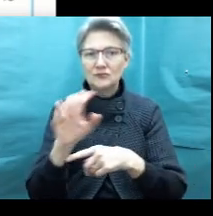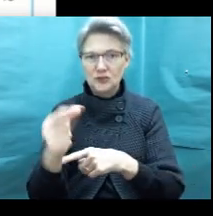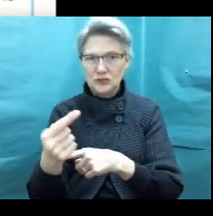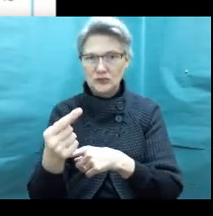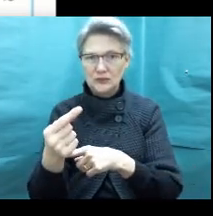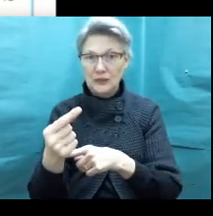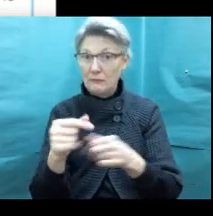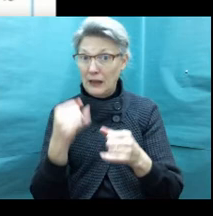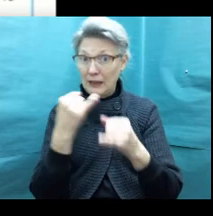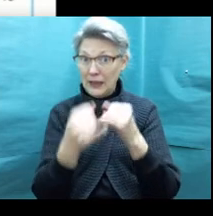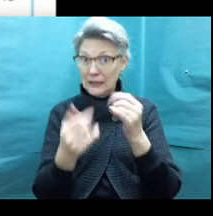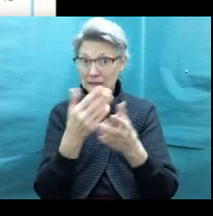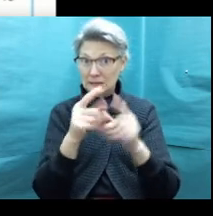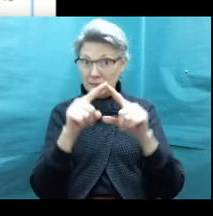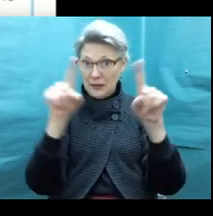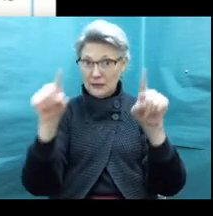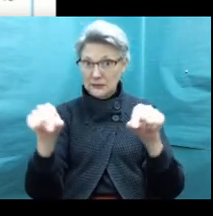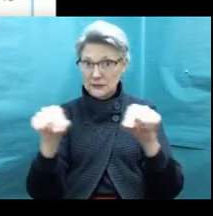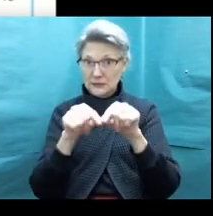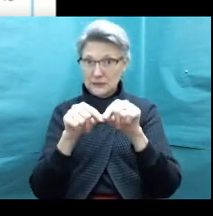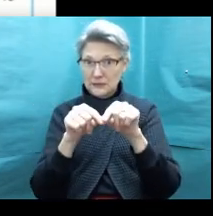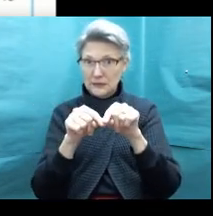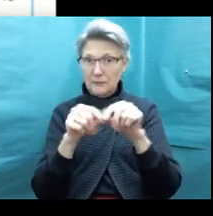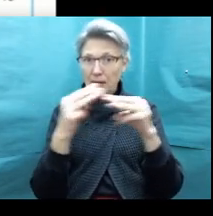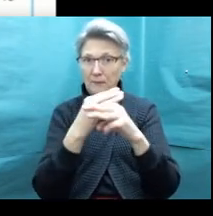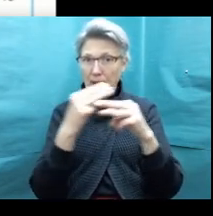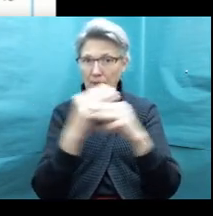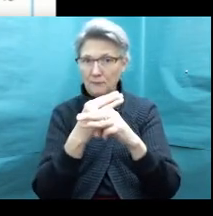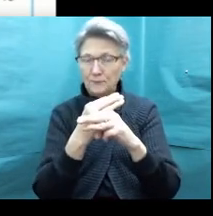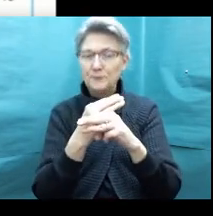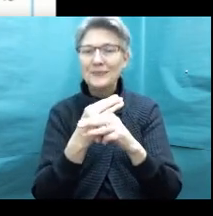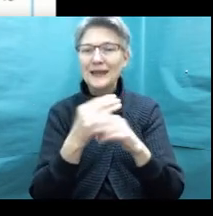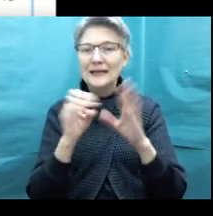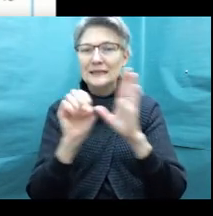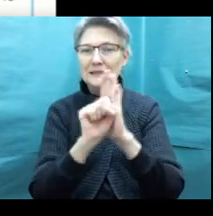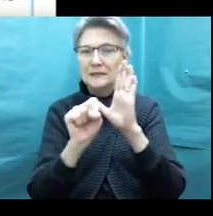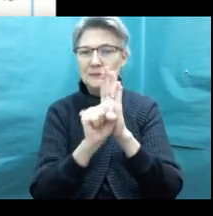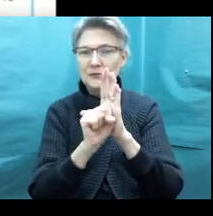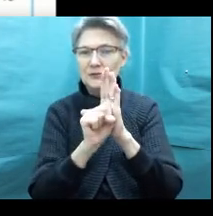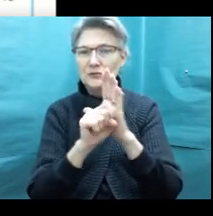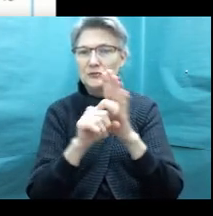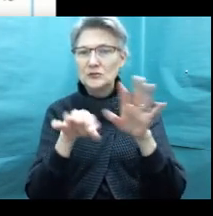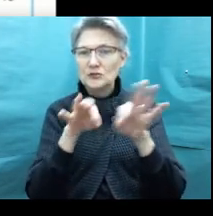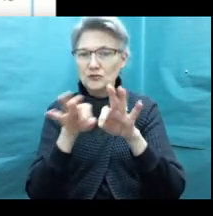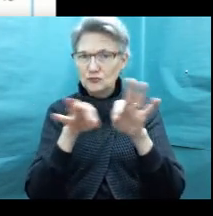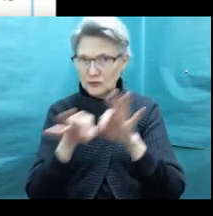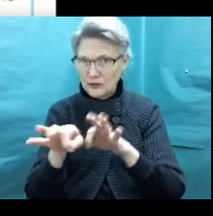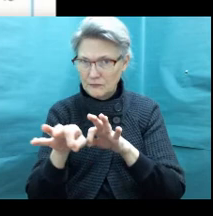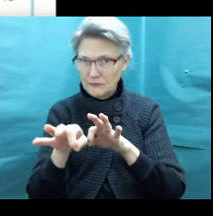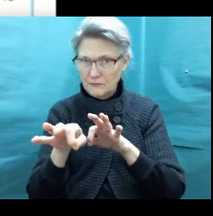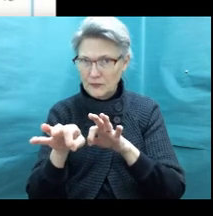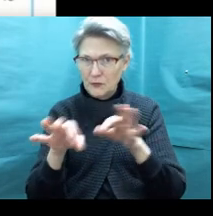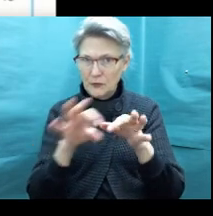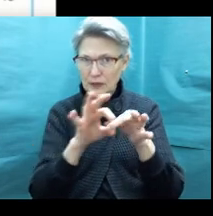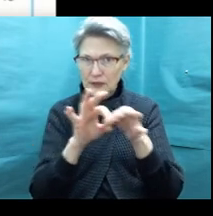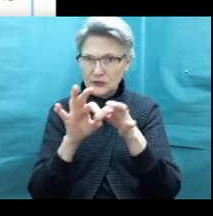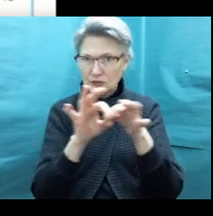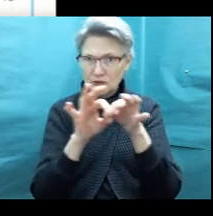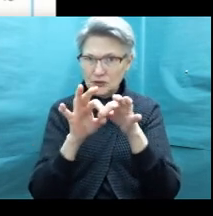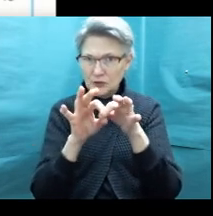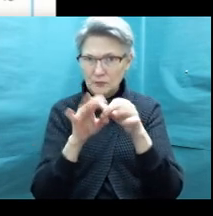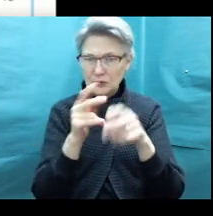And then my last box here, these are my mathematical symbols that I use to describe the relationship of these parallel lines.